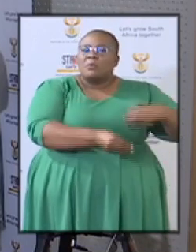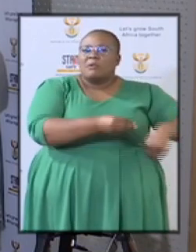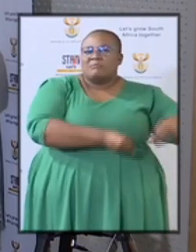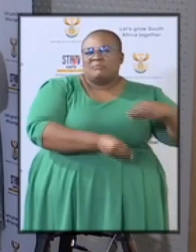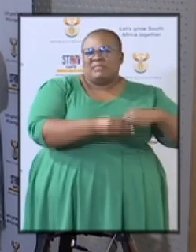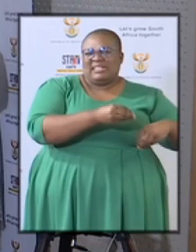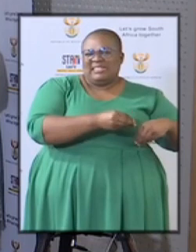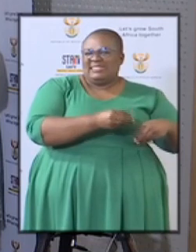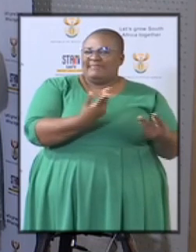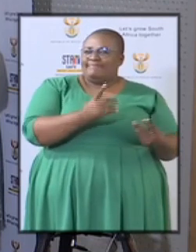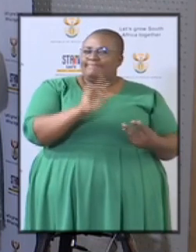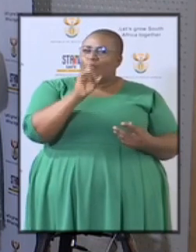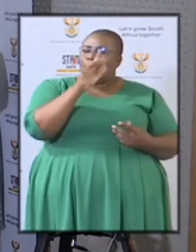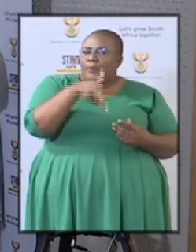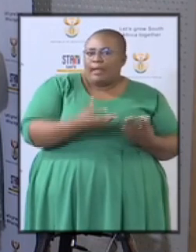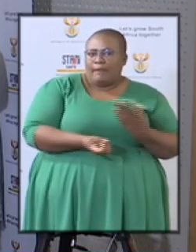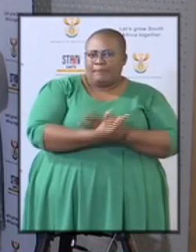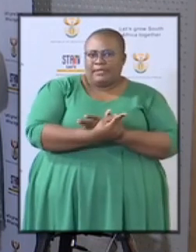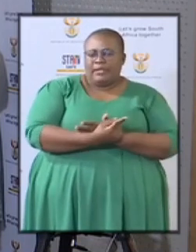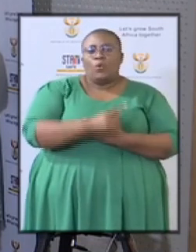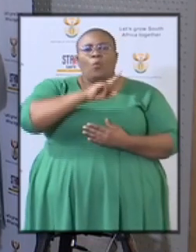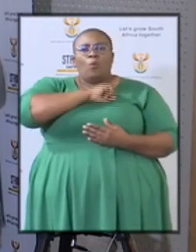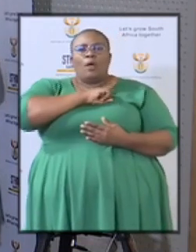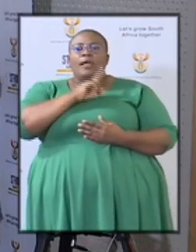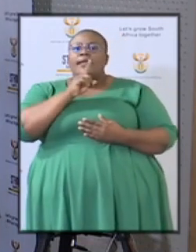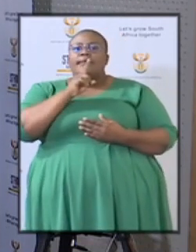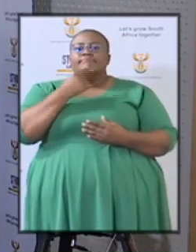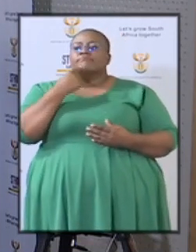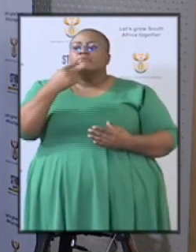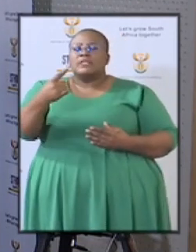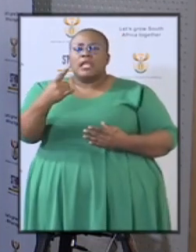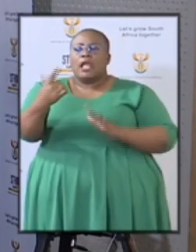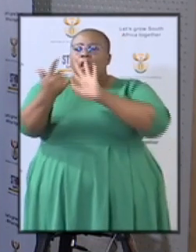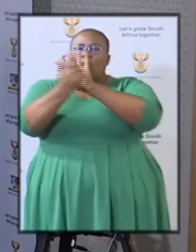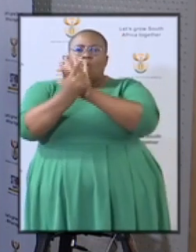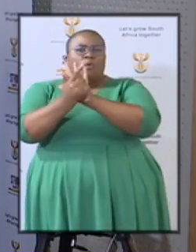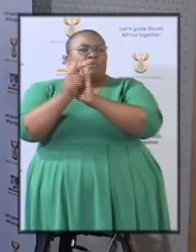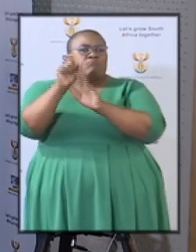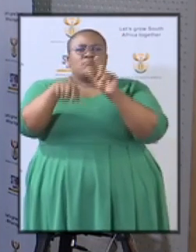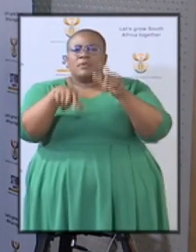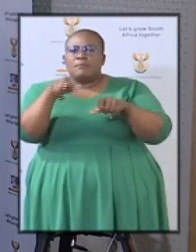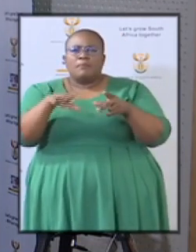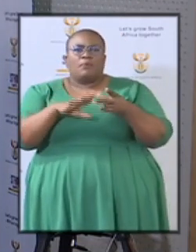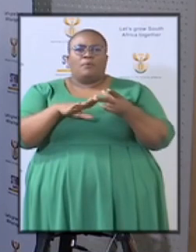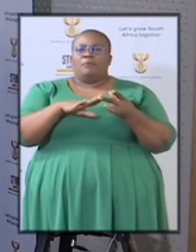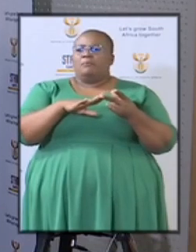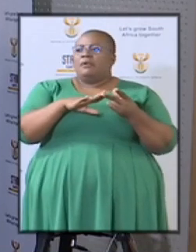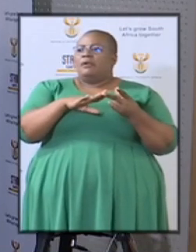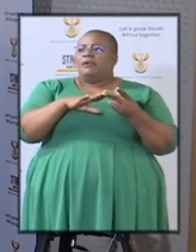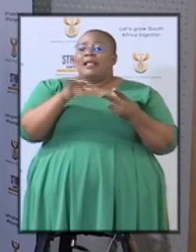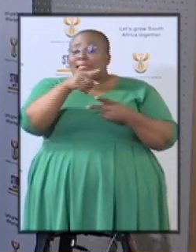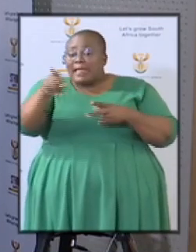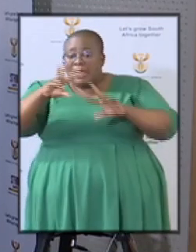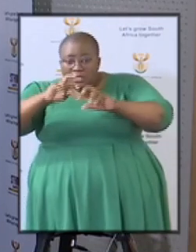Why not just allow law enforcement to look into these contracts, given their expertise?